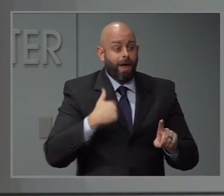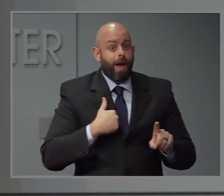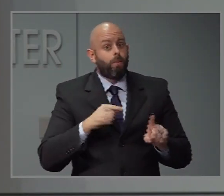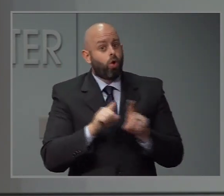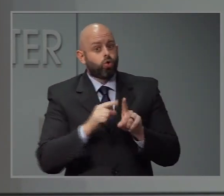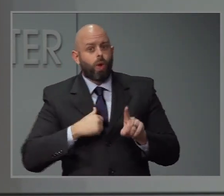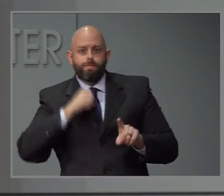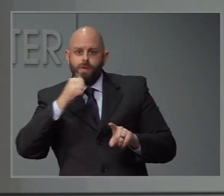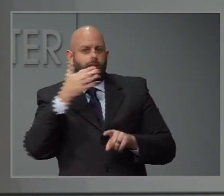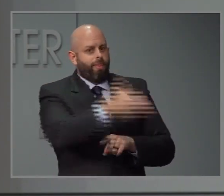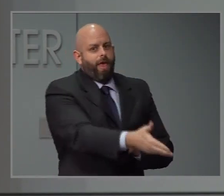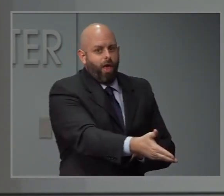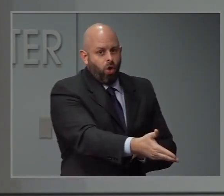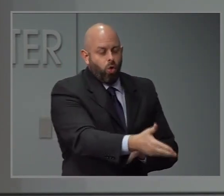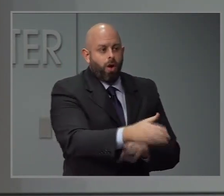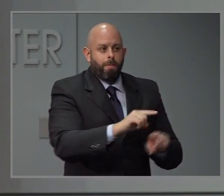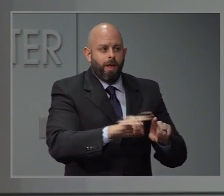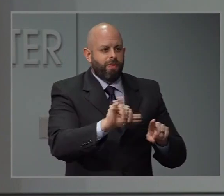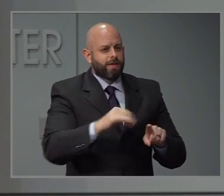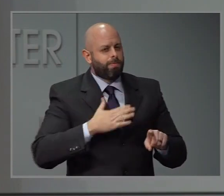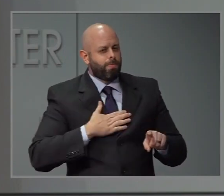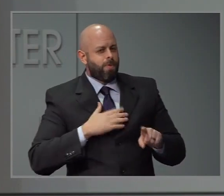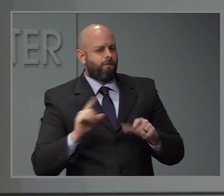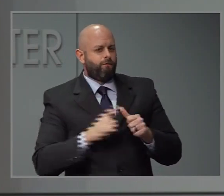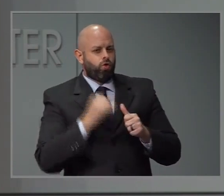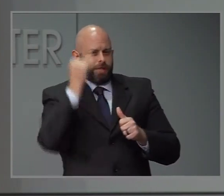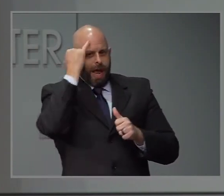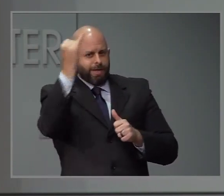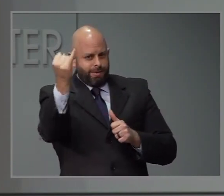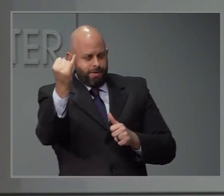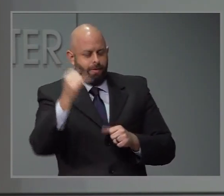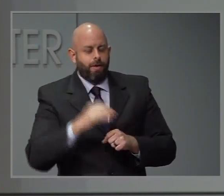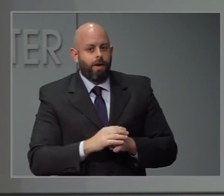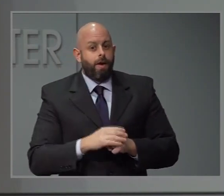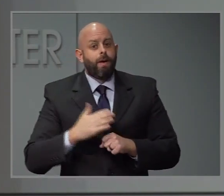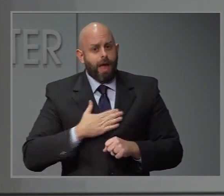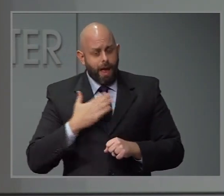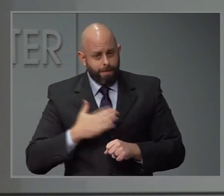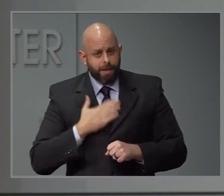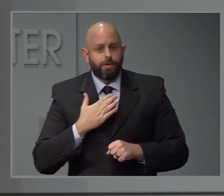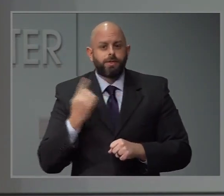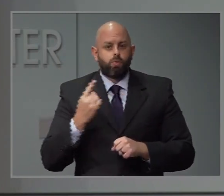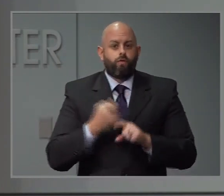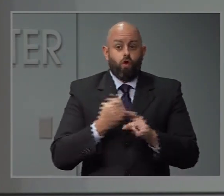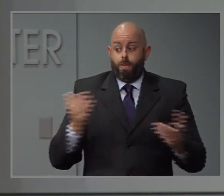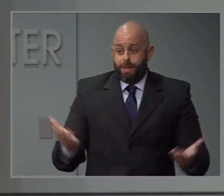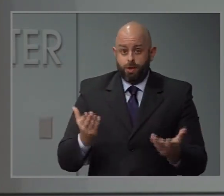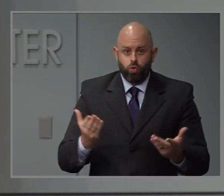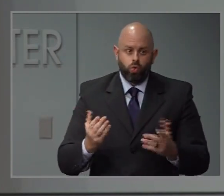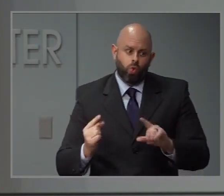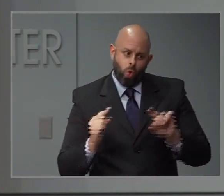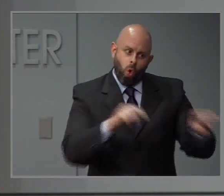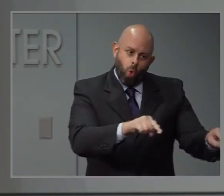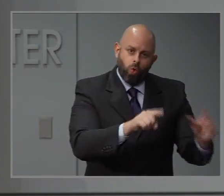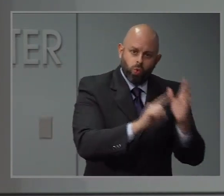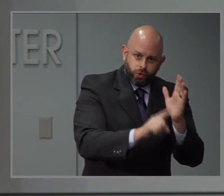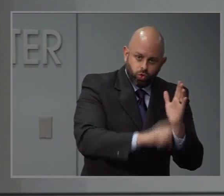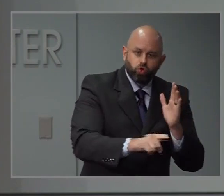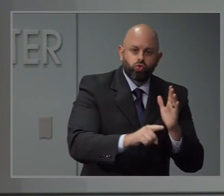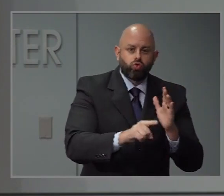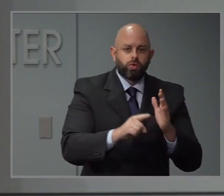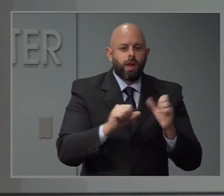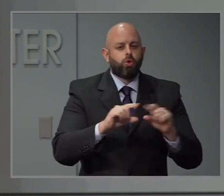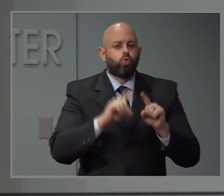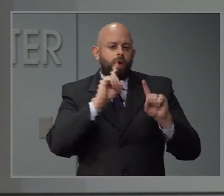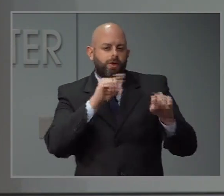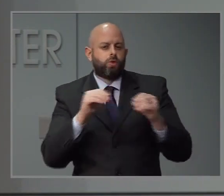that would be my first thought on how testing is approached there. But we'd be happy to have someone from the Department of Public Instruction and the